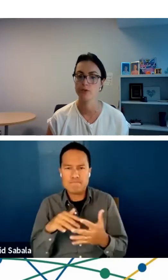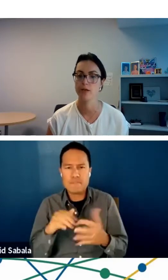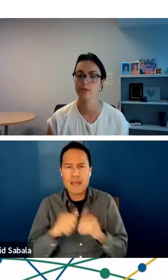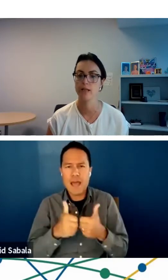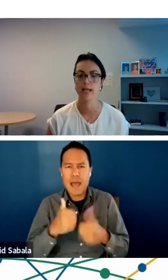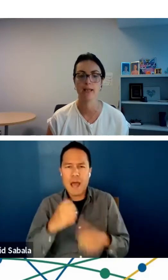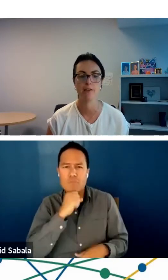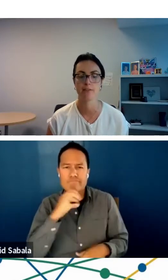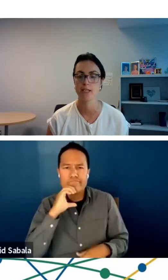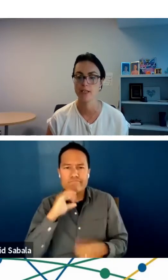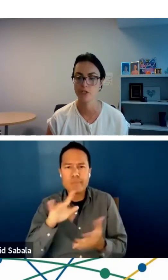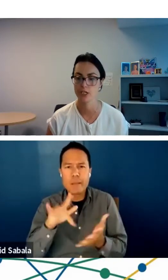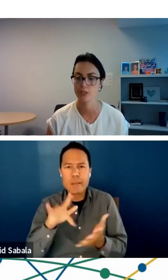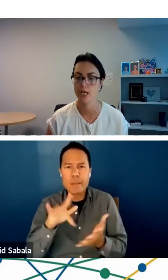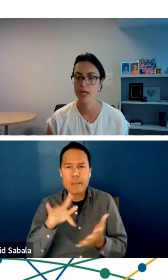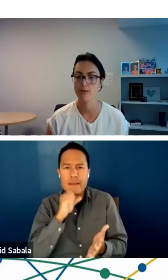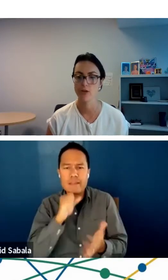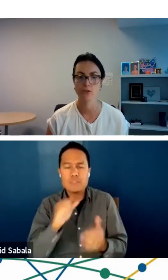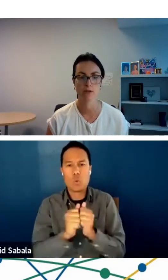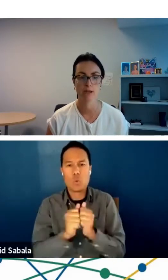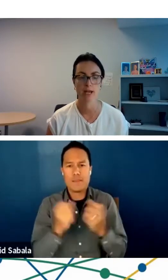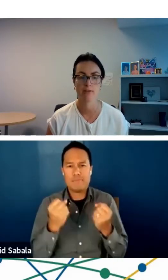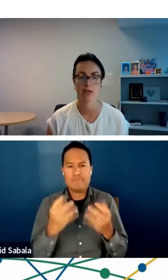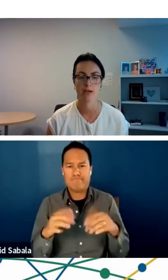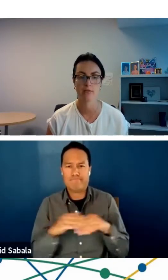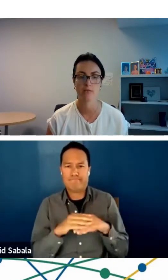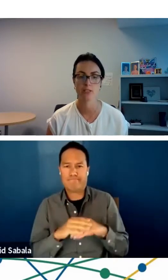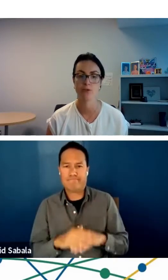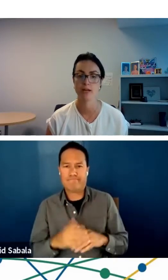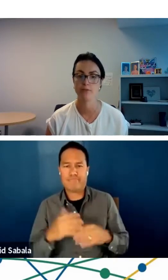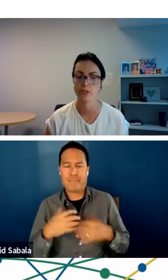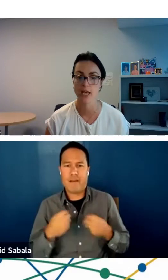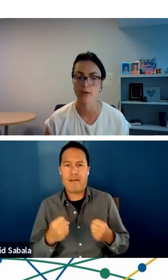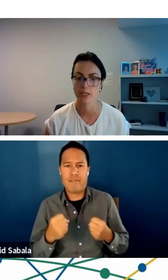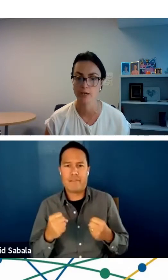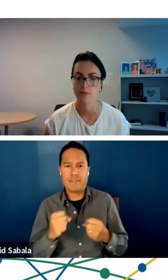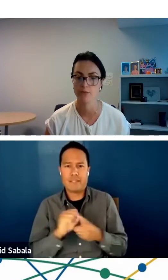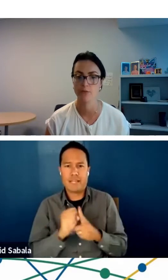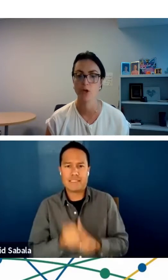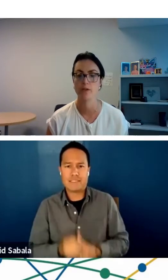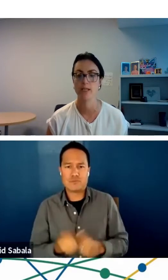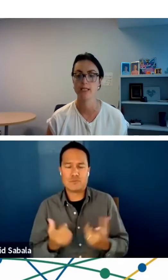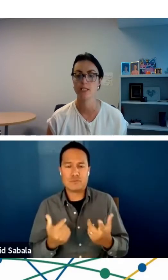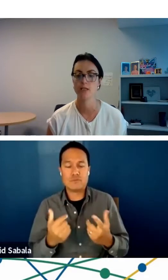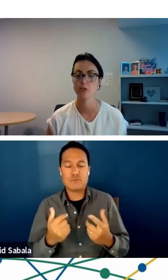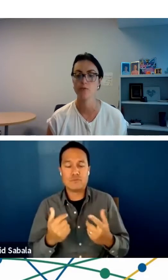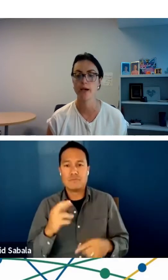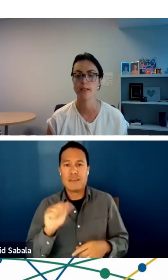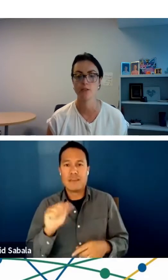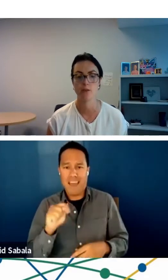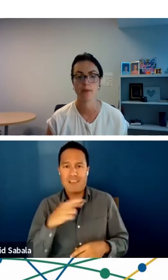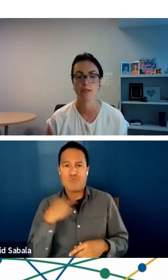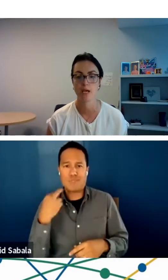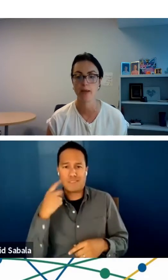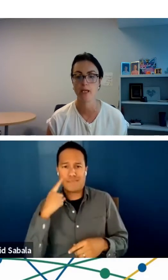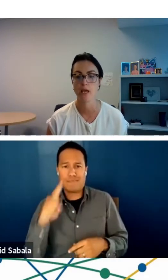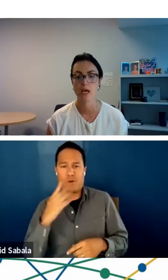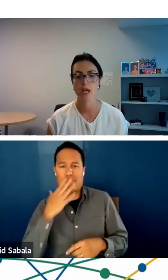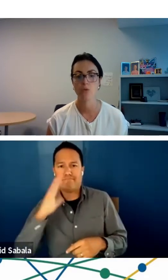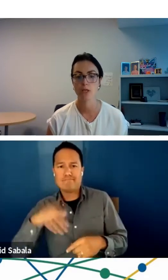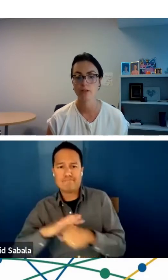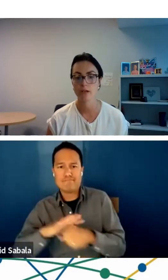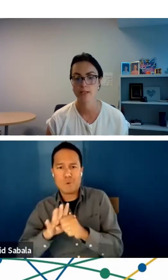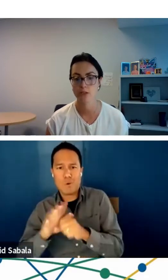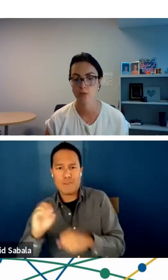adults with underlying health conditions and those at risk for adverse outcomes from COVID-19 responding to the pandemic?